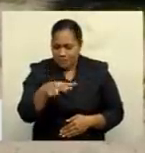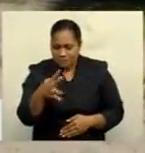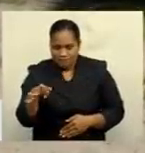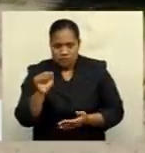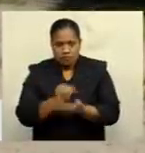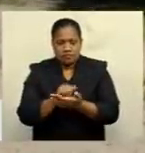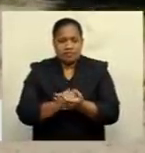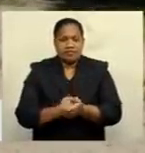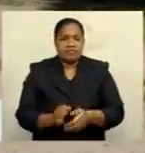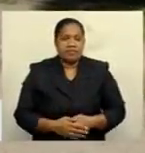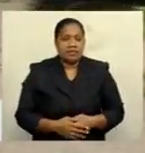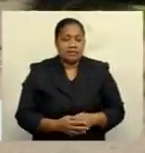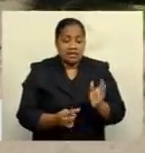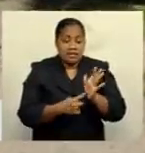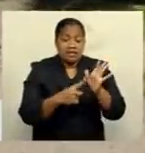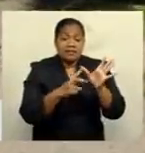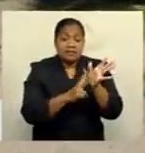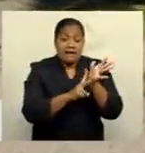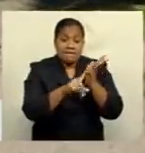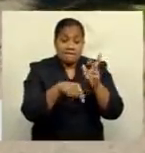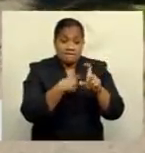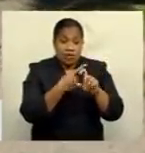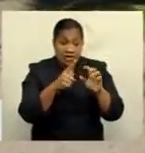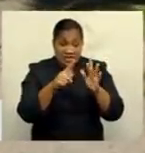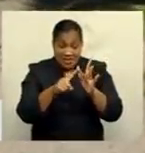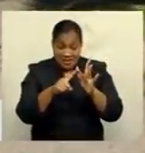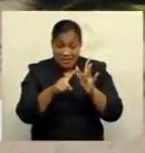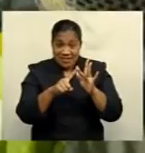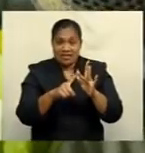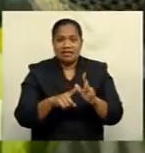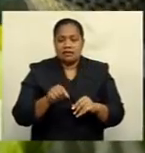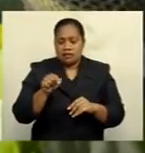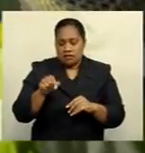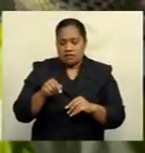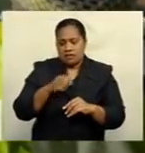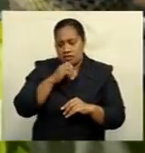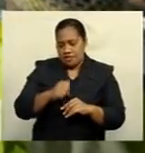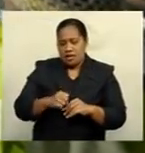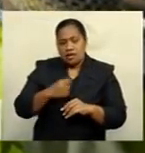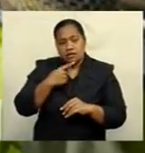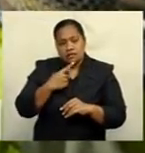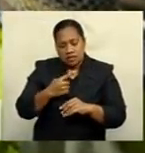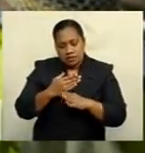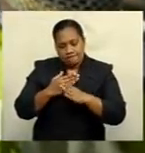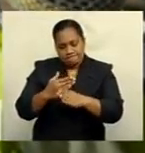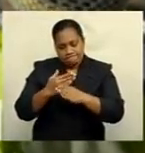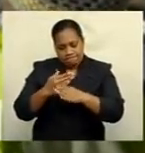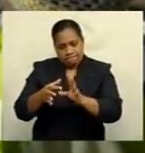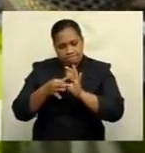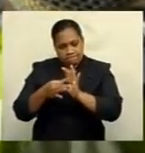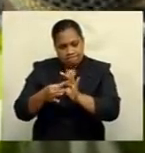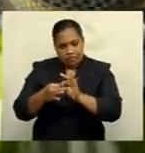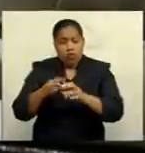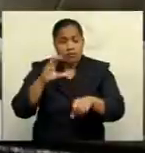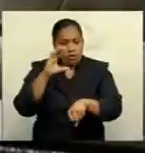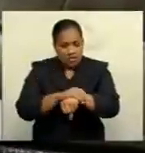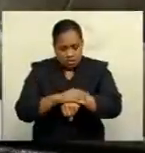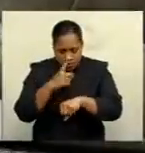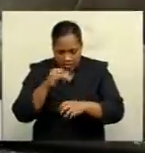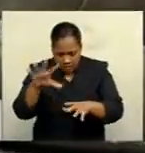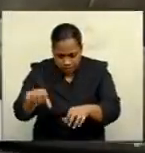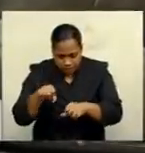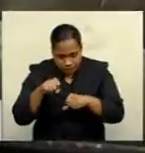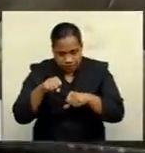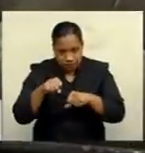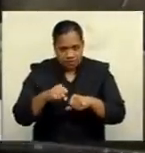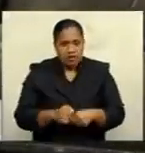Matanitikino Tabuki, Sailasa Mbotea Makandavo, says they are working closely with police to halt illegal drug activities in the